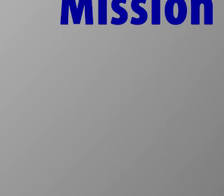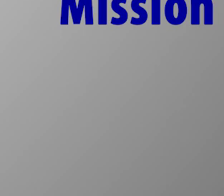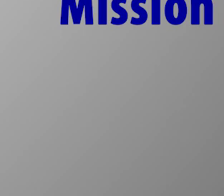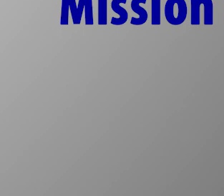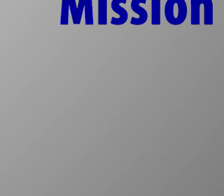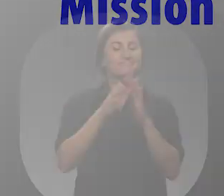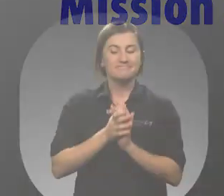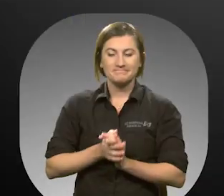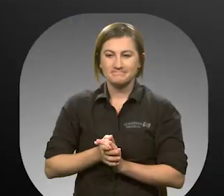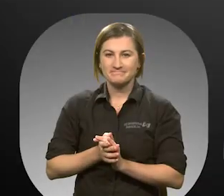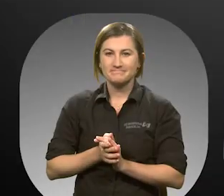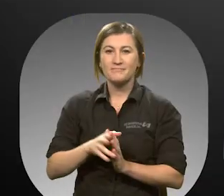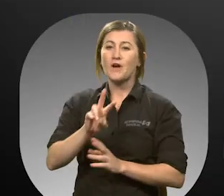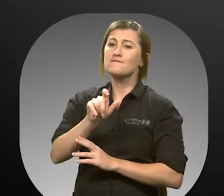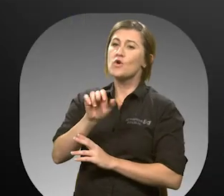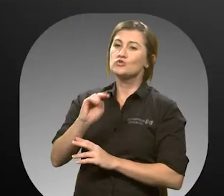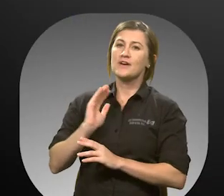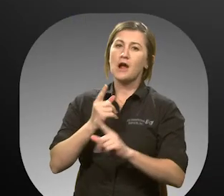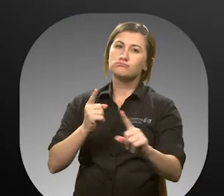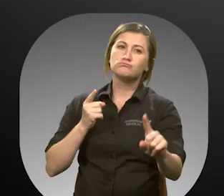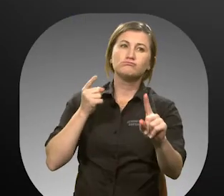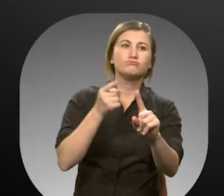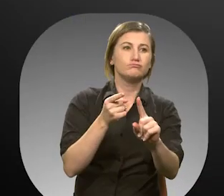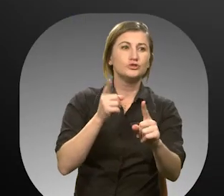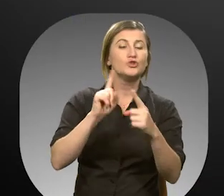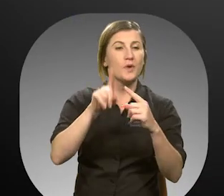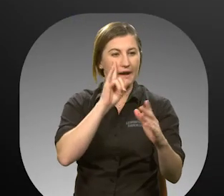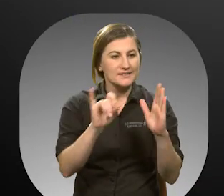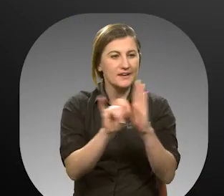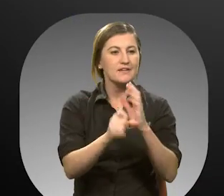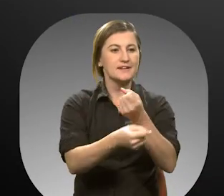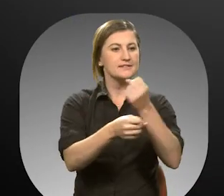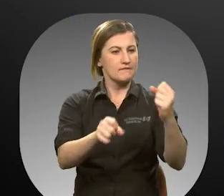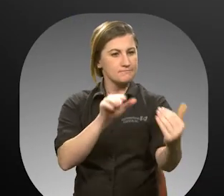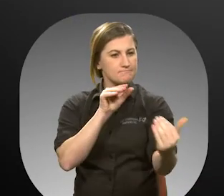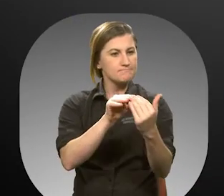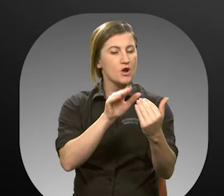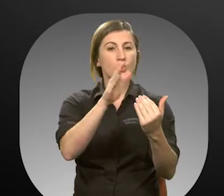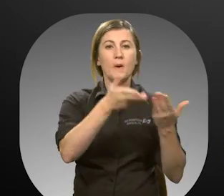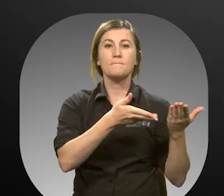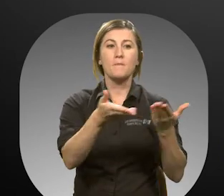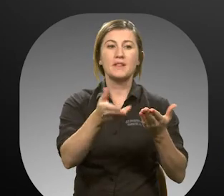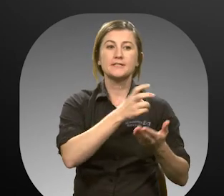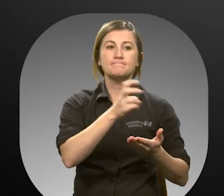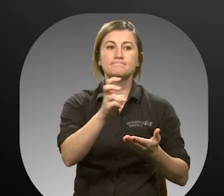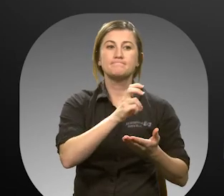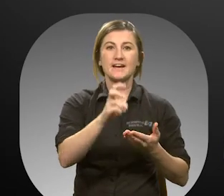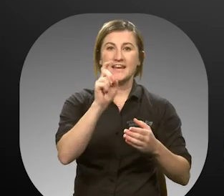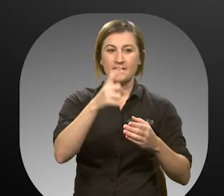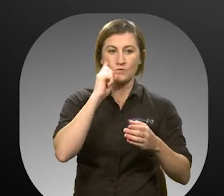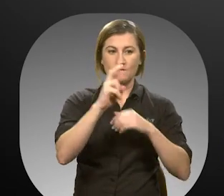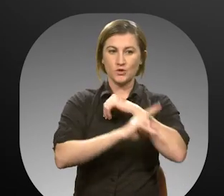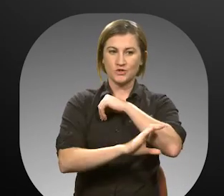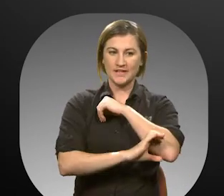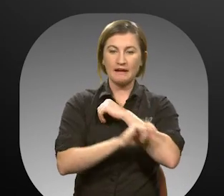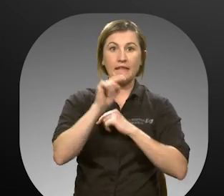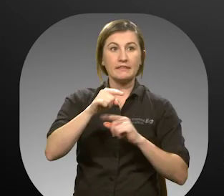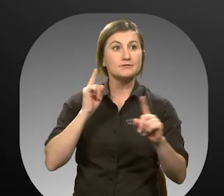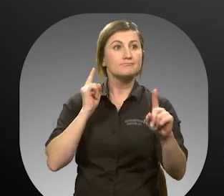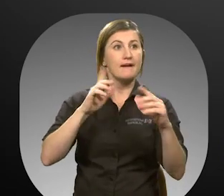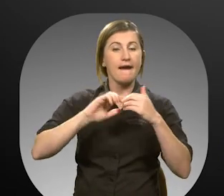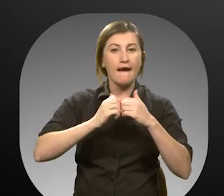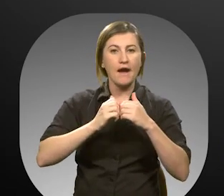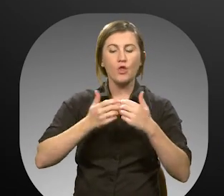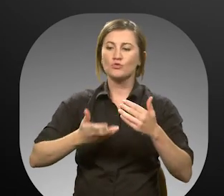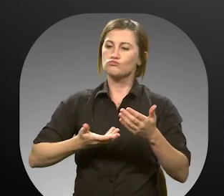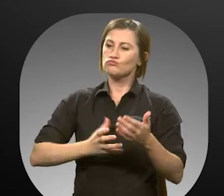Votran's mission is to identify and safely meet the mobility needs of Volusia County. This mission will be accomplished